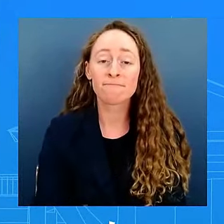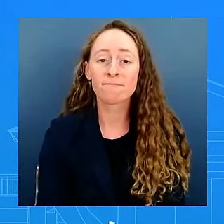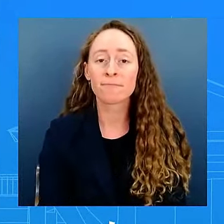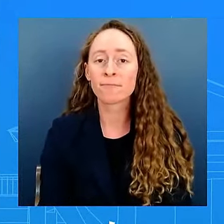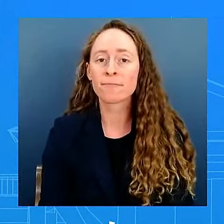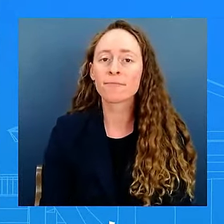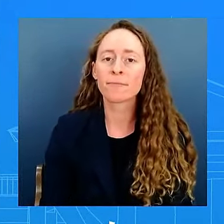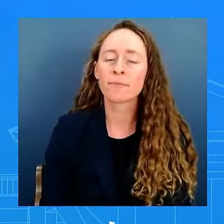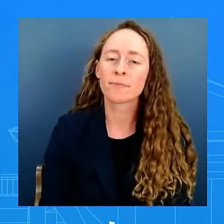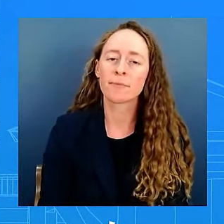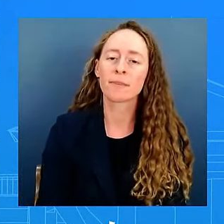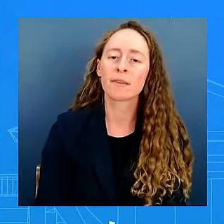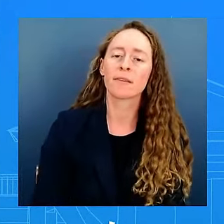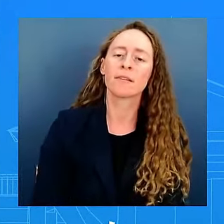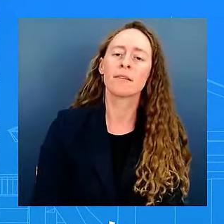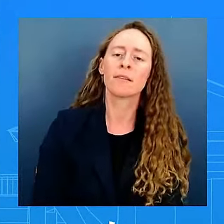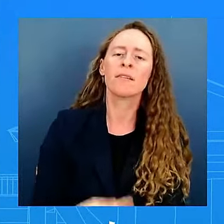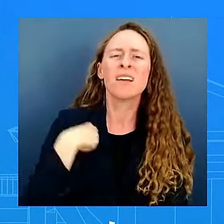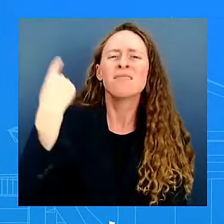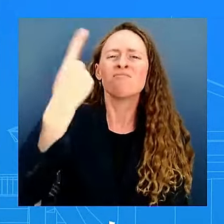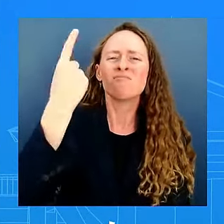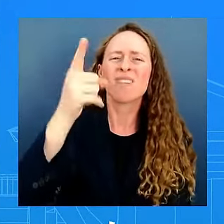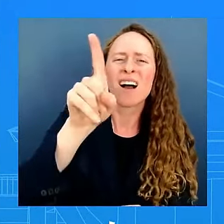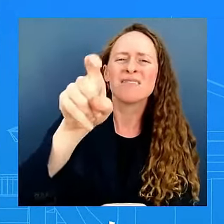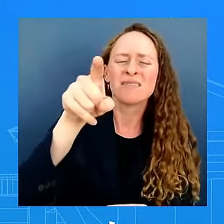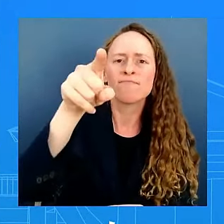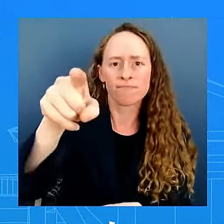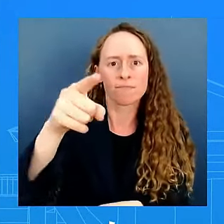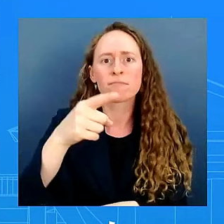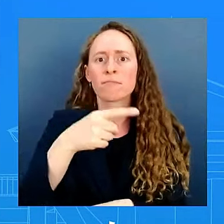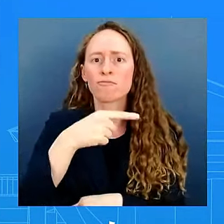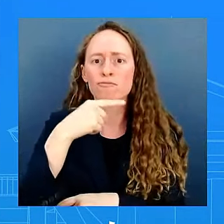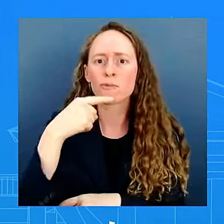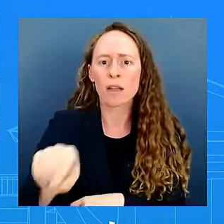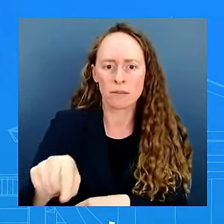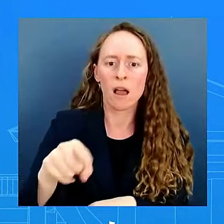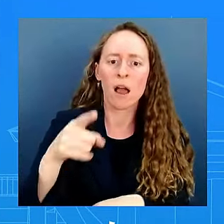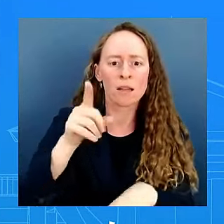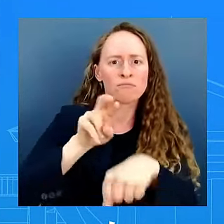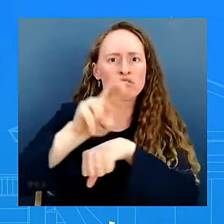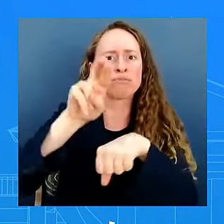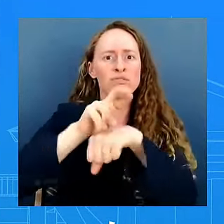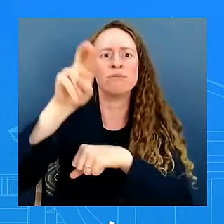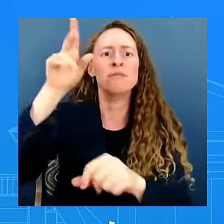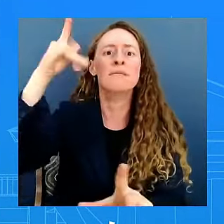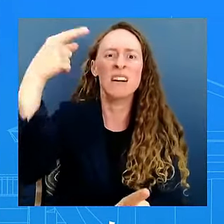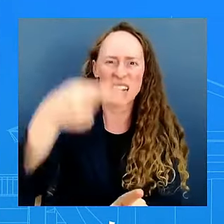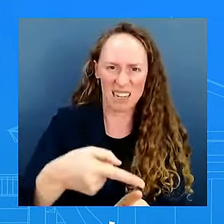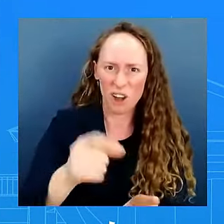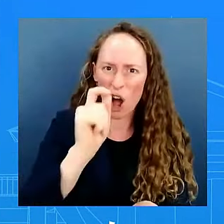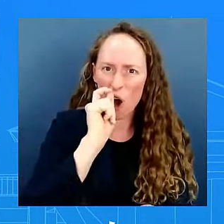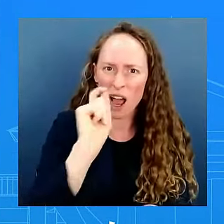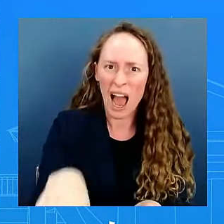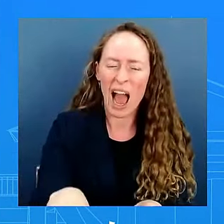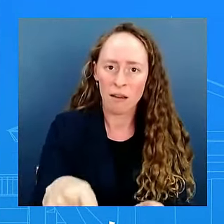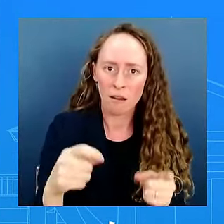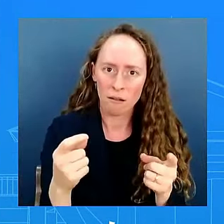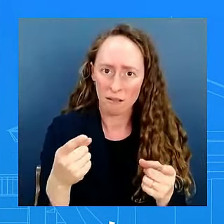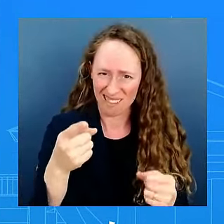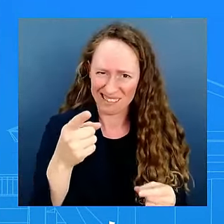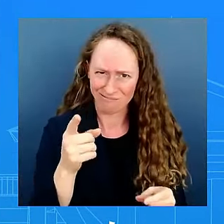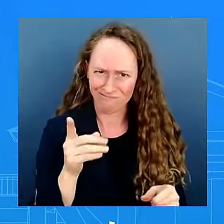just give us a sense of what might be the president's biggest concern at this point is it uh the risk of